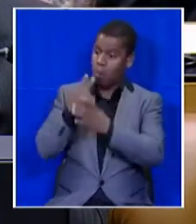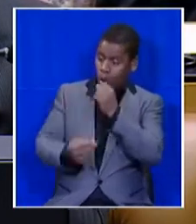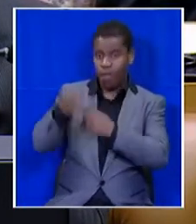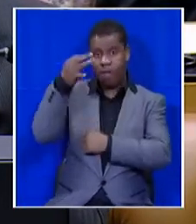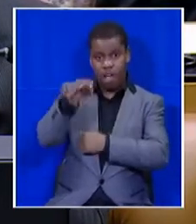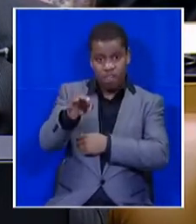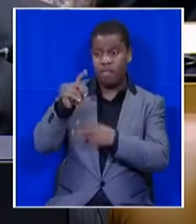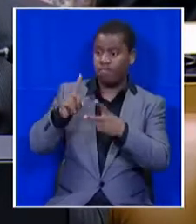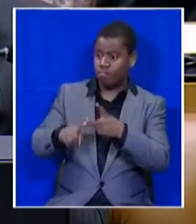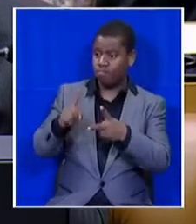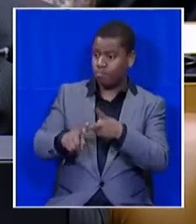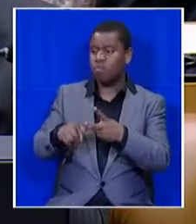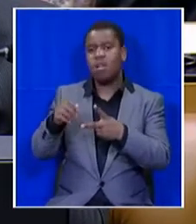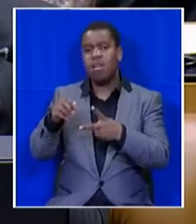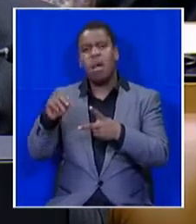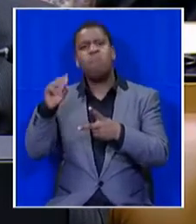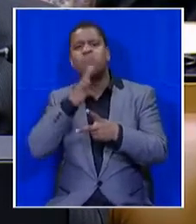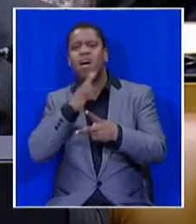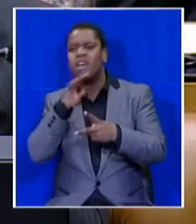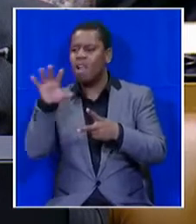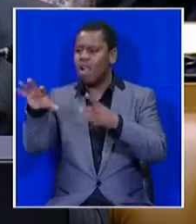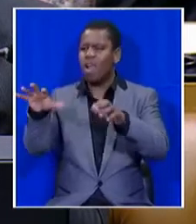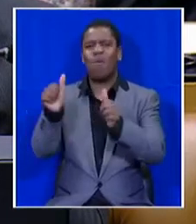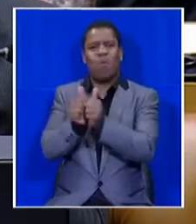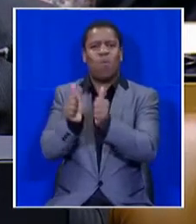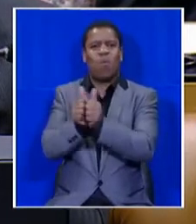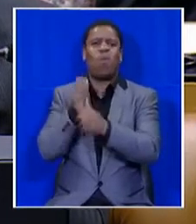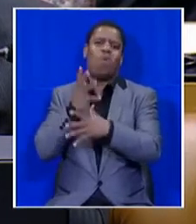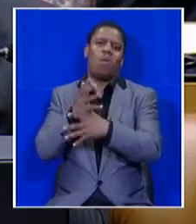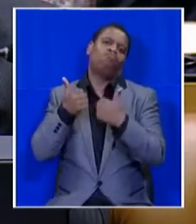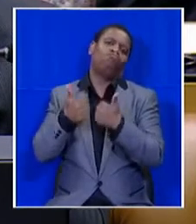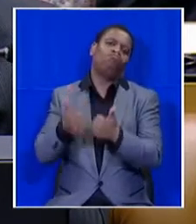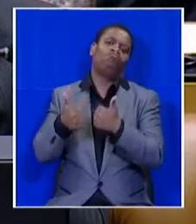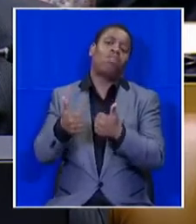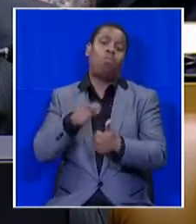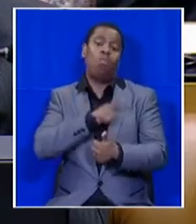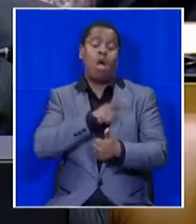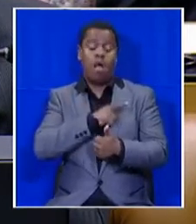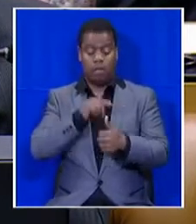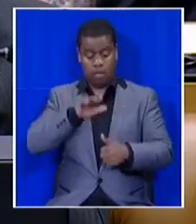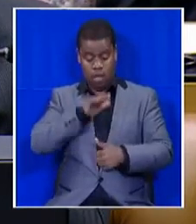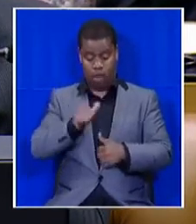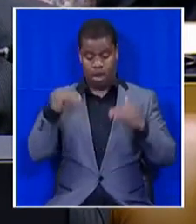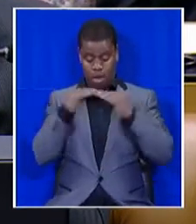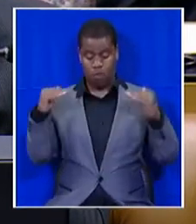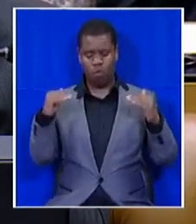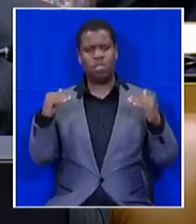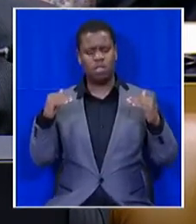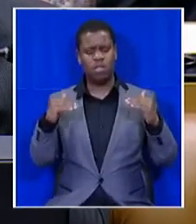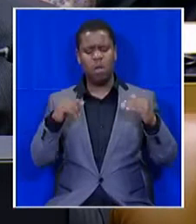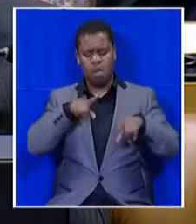entities, should work well. because the democracy that we have in our country is a multidimensional